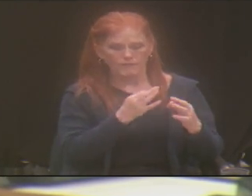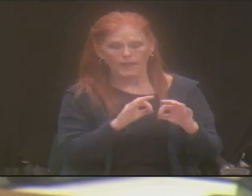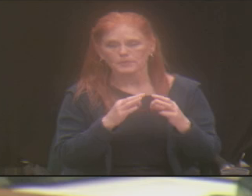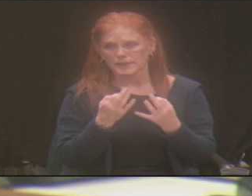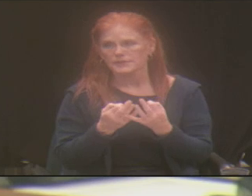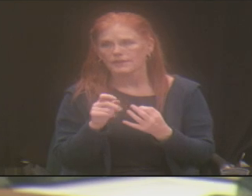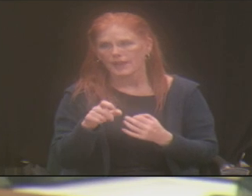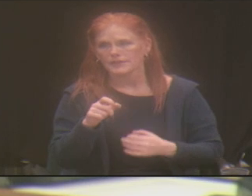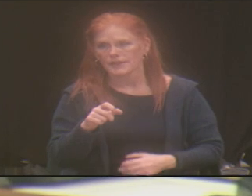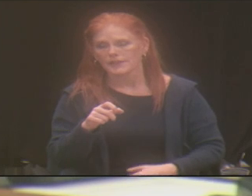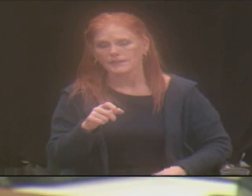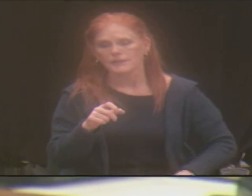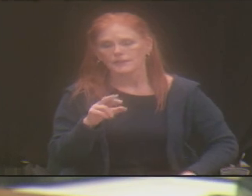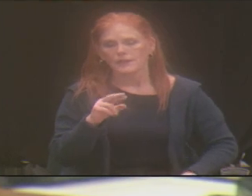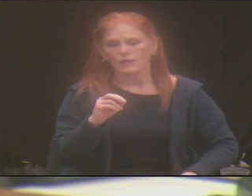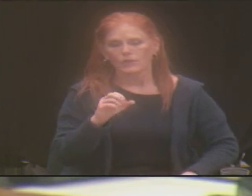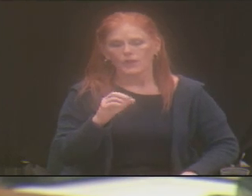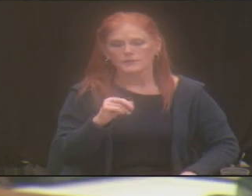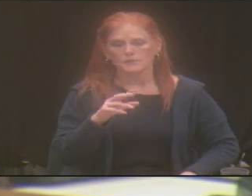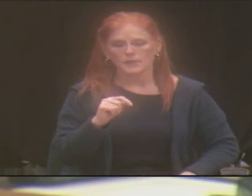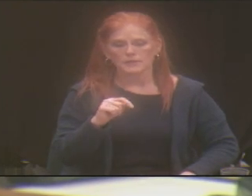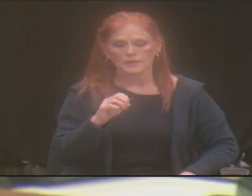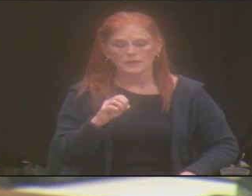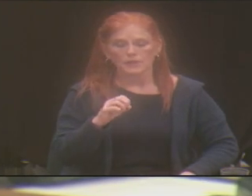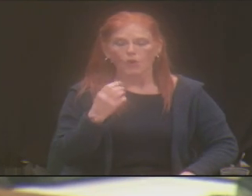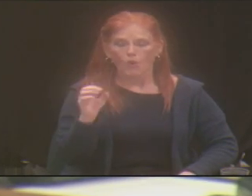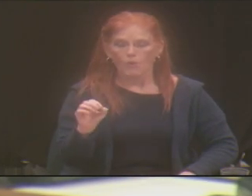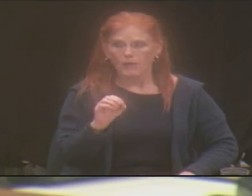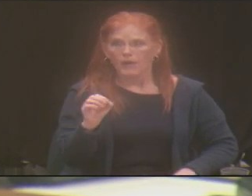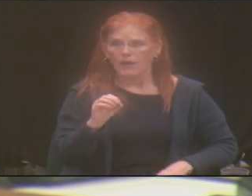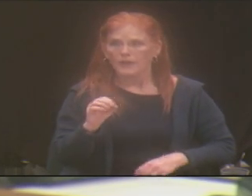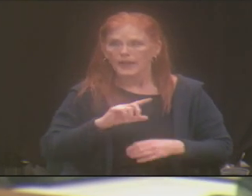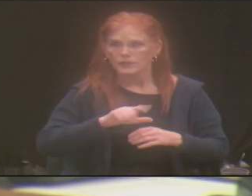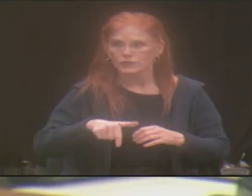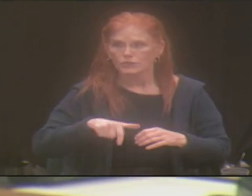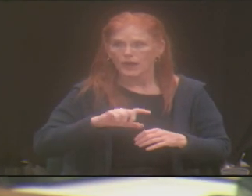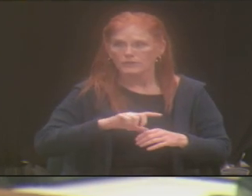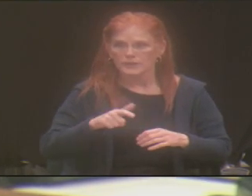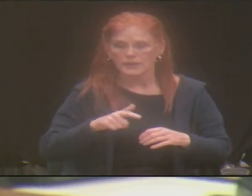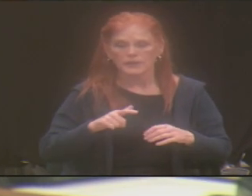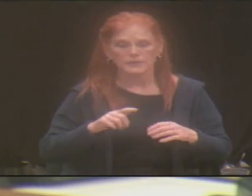throughout the Omaha area and surrounding areas because it's just.